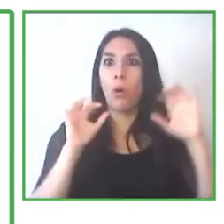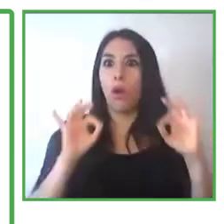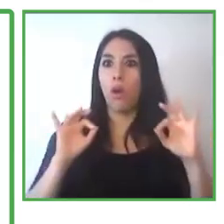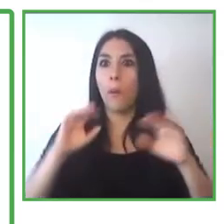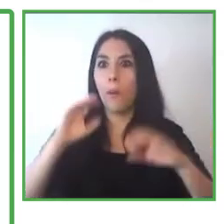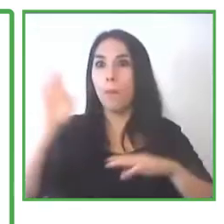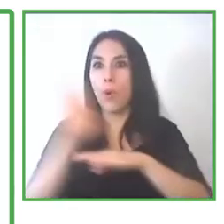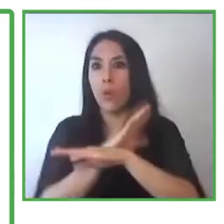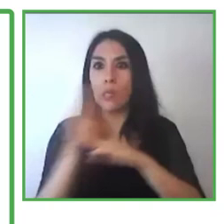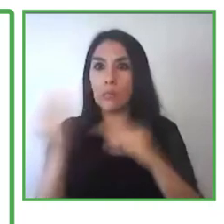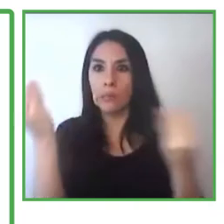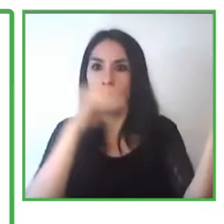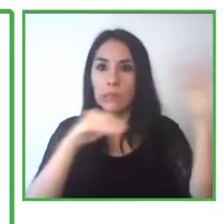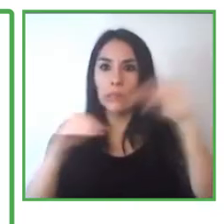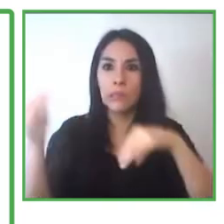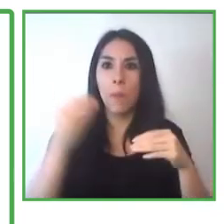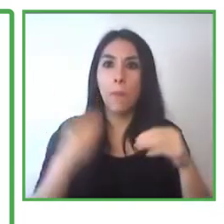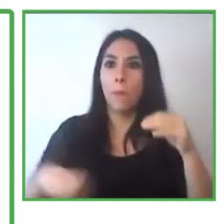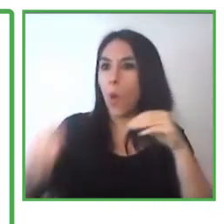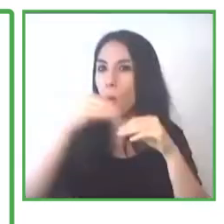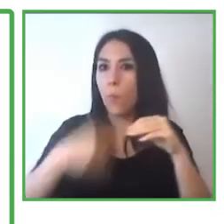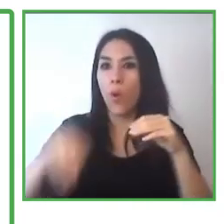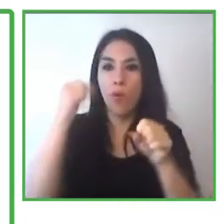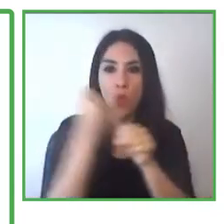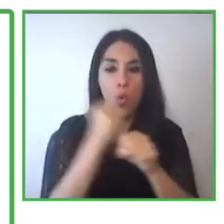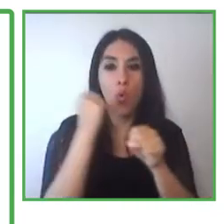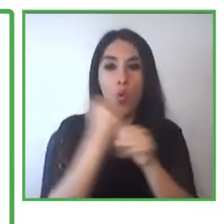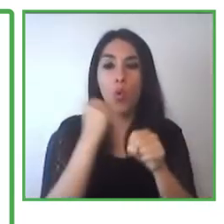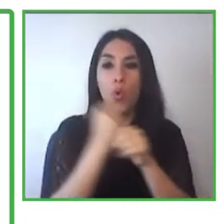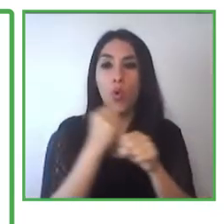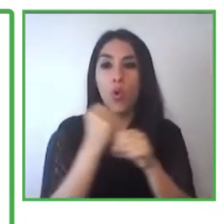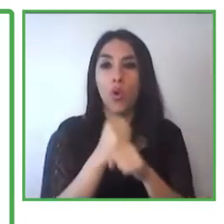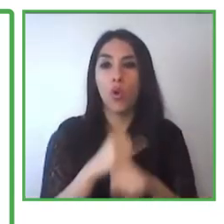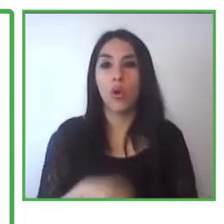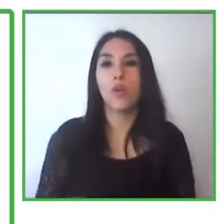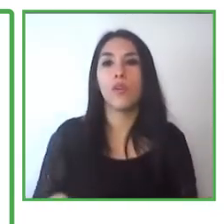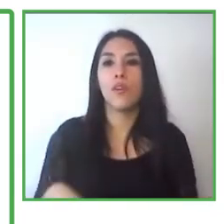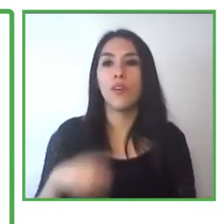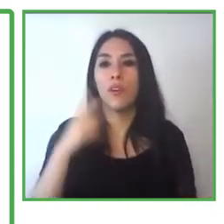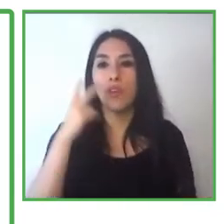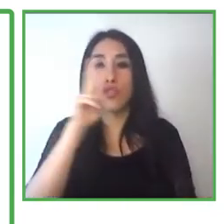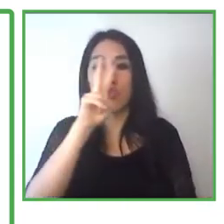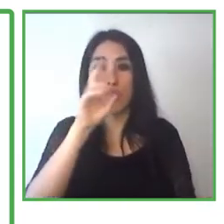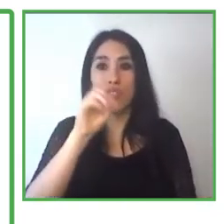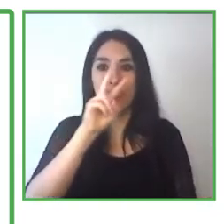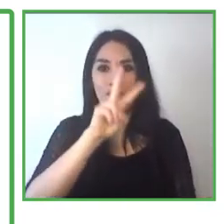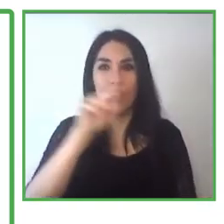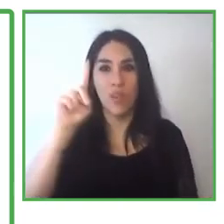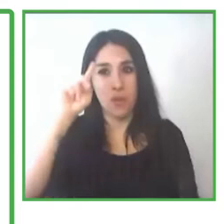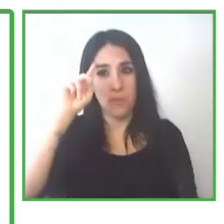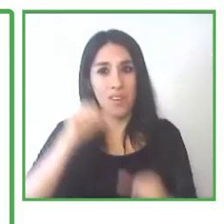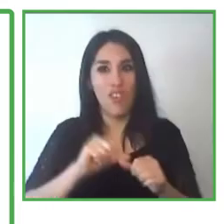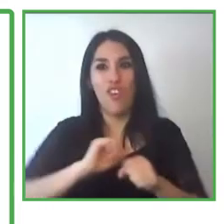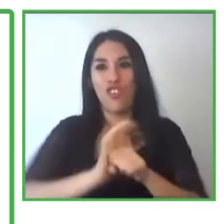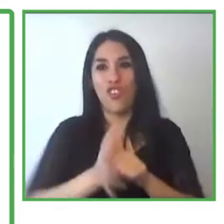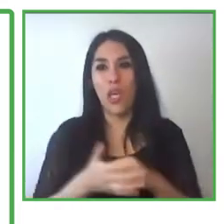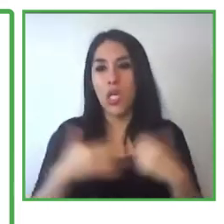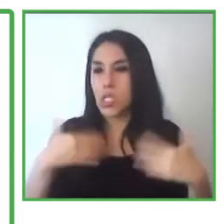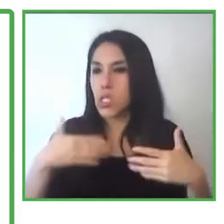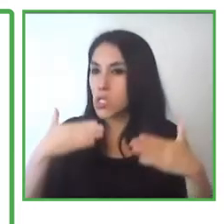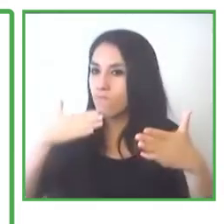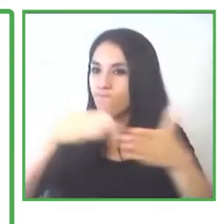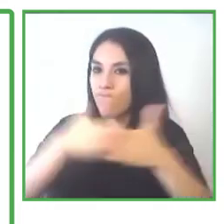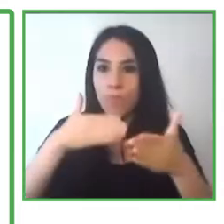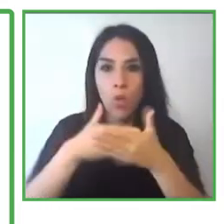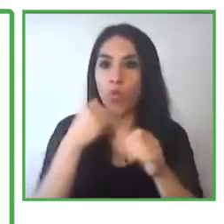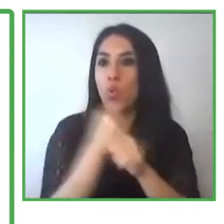in March 2020, this was paralyzed, because the whole economy was paralyzed.